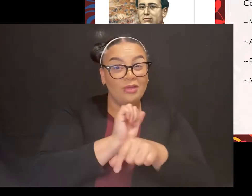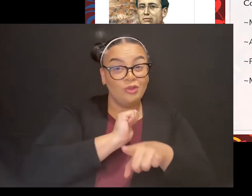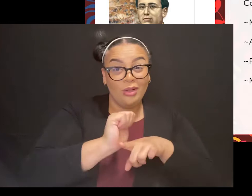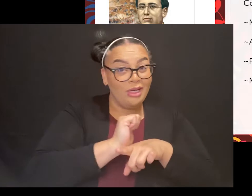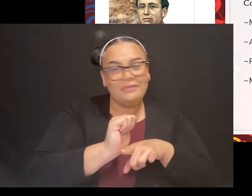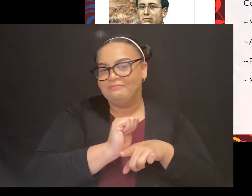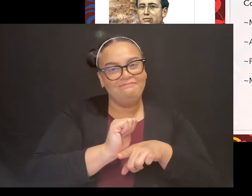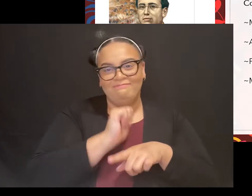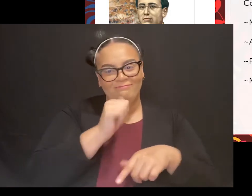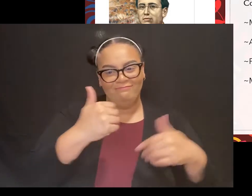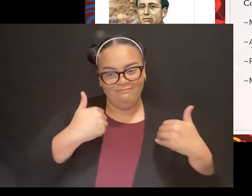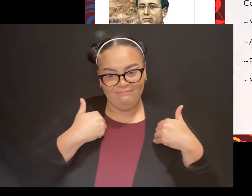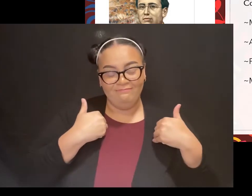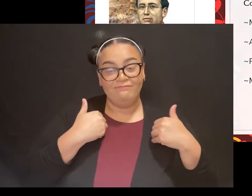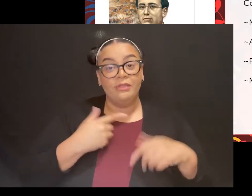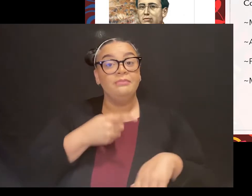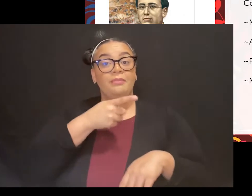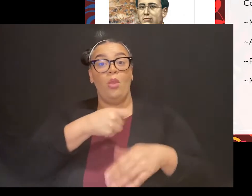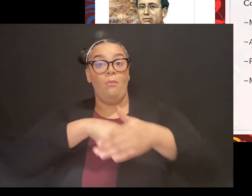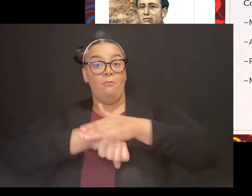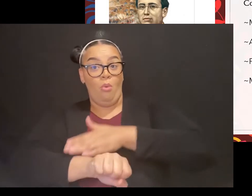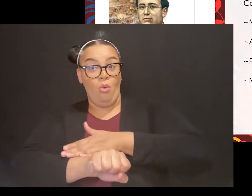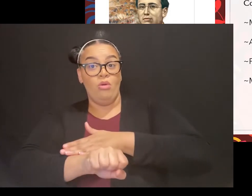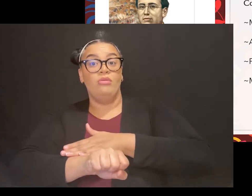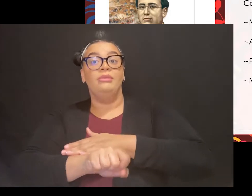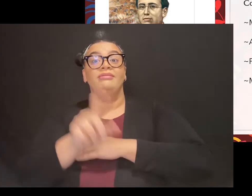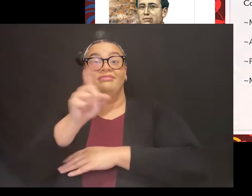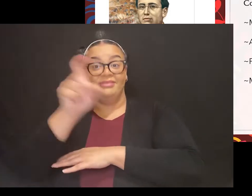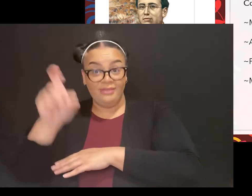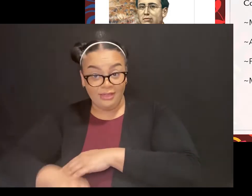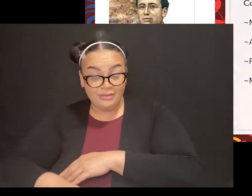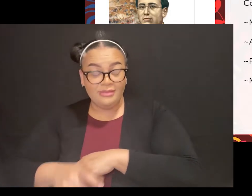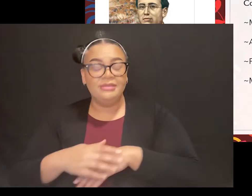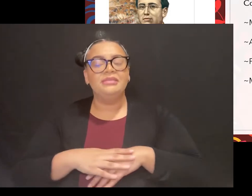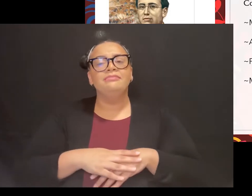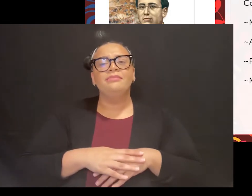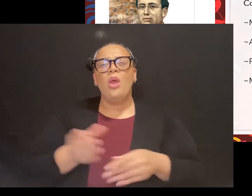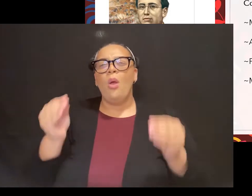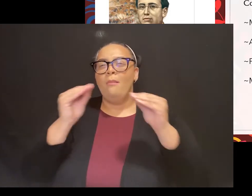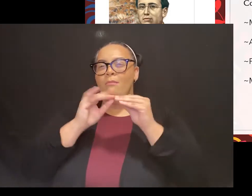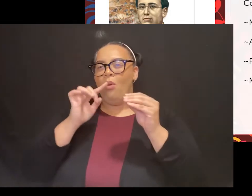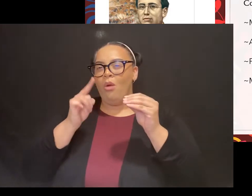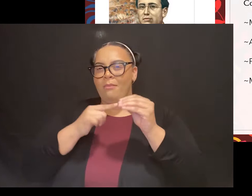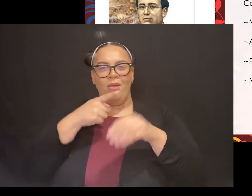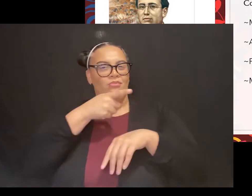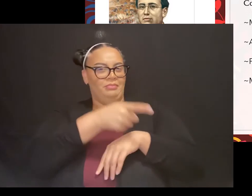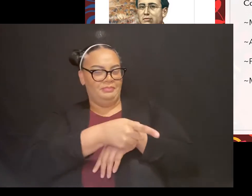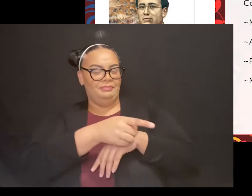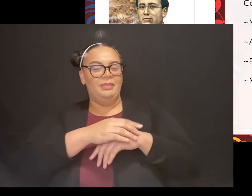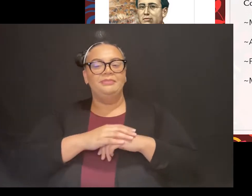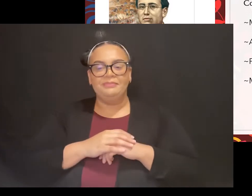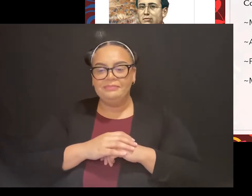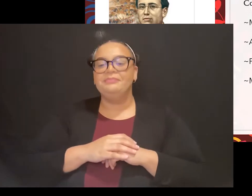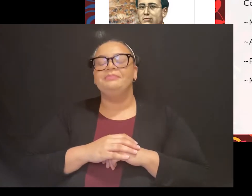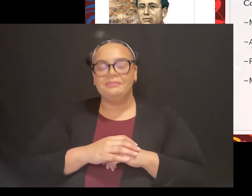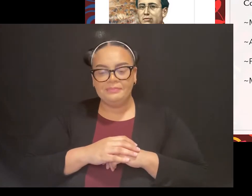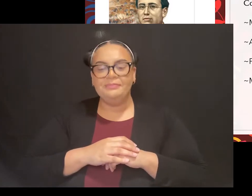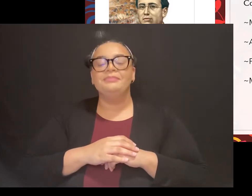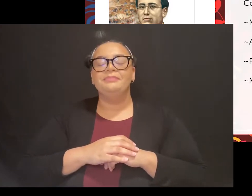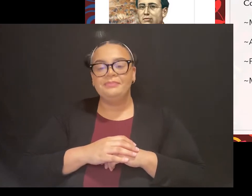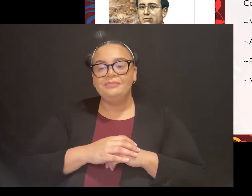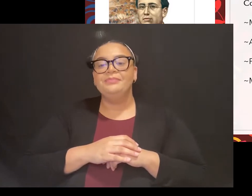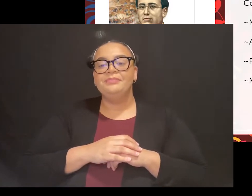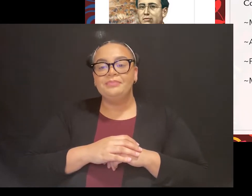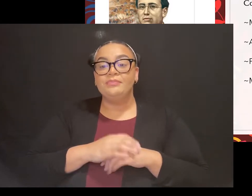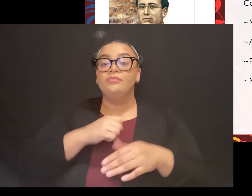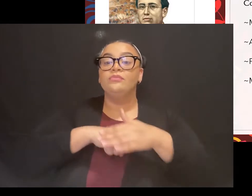So let me tell you a little bit more about this general. General Zaragoza, he was born in Bahia del Espíritu